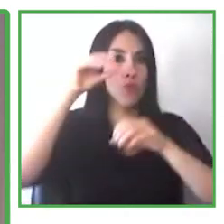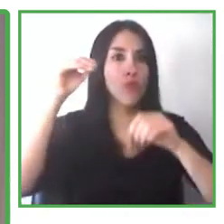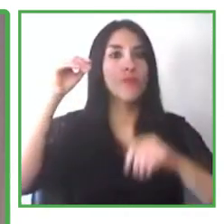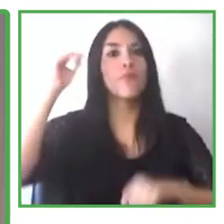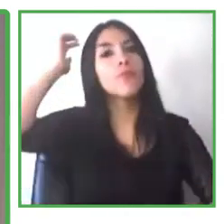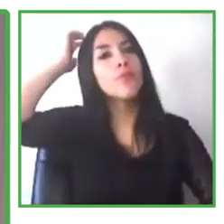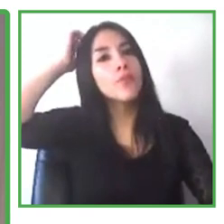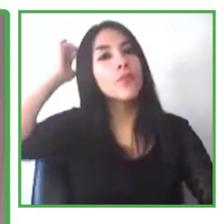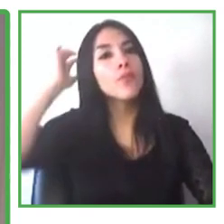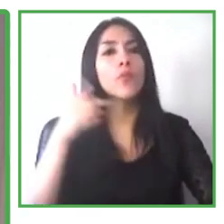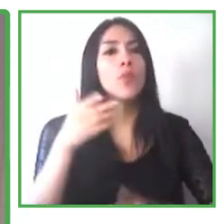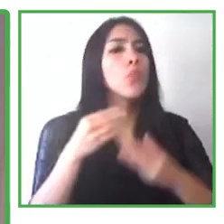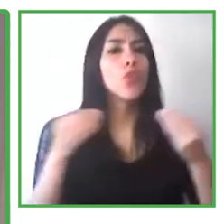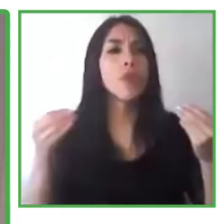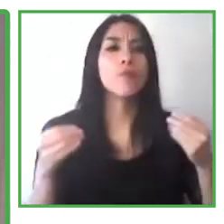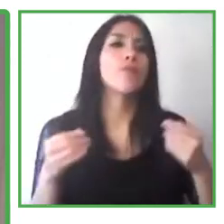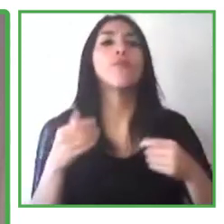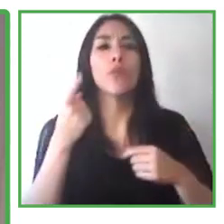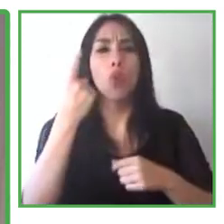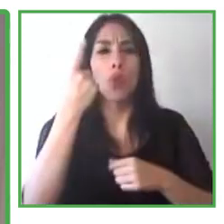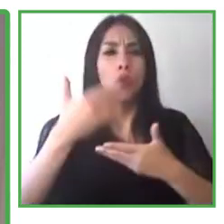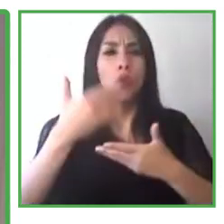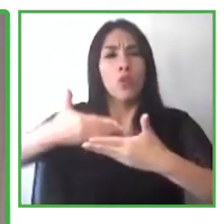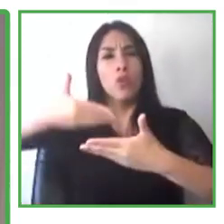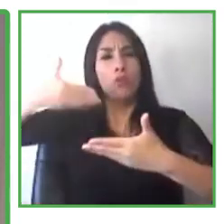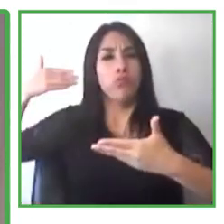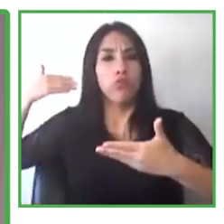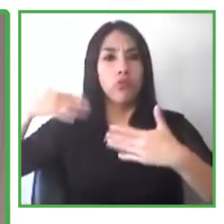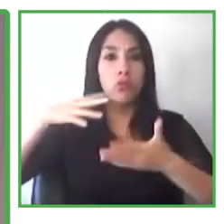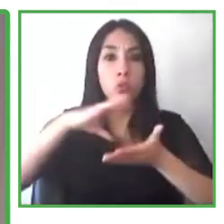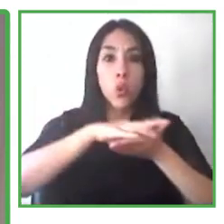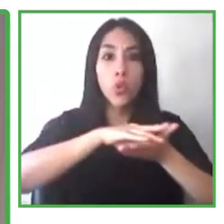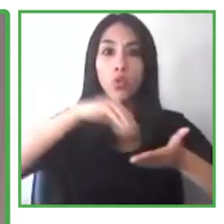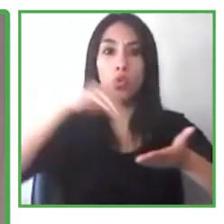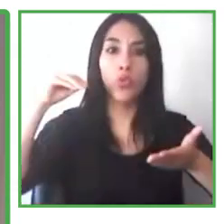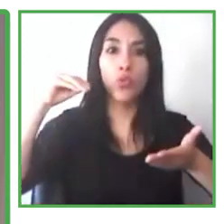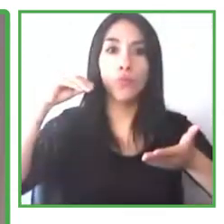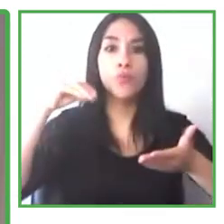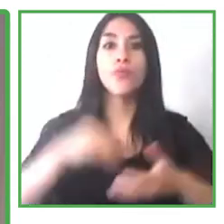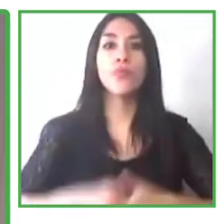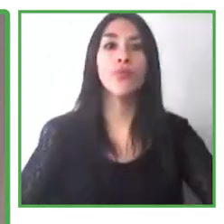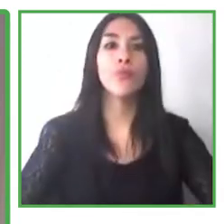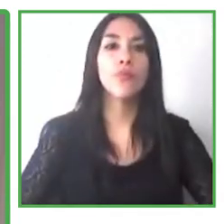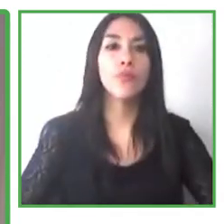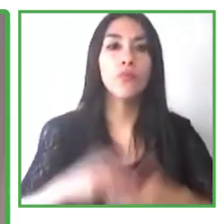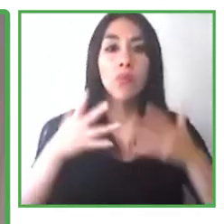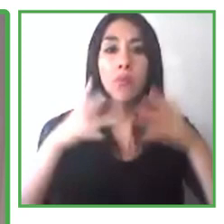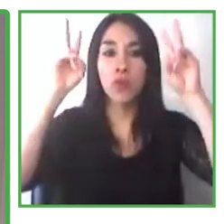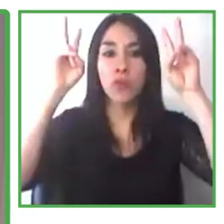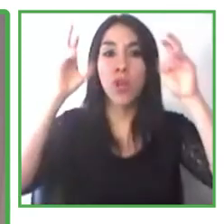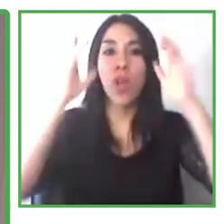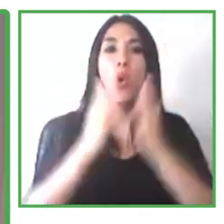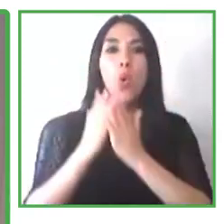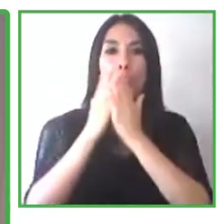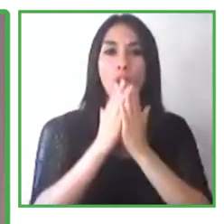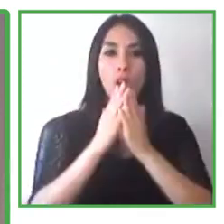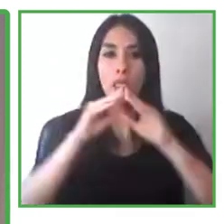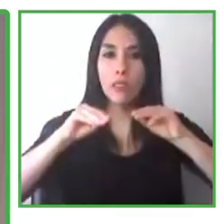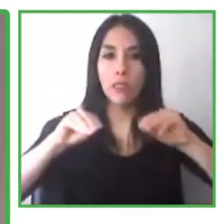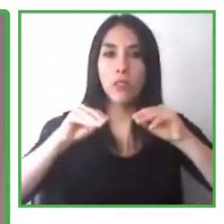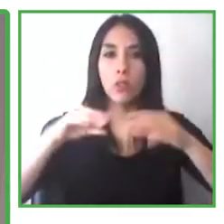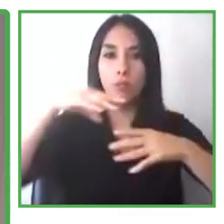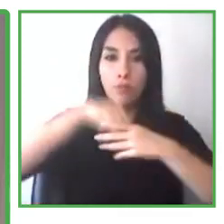particularly those related to inclusive education. So it's a perfect fit for what we're trying to do here. And at Trust for the Americas,